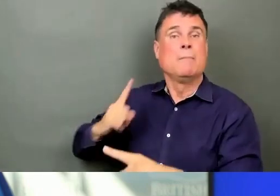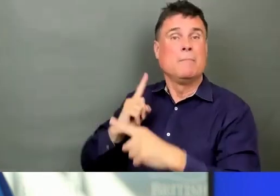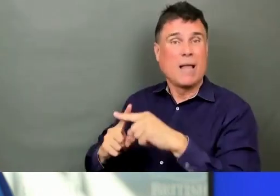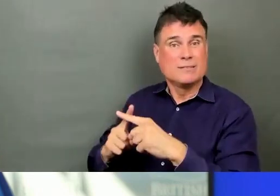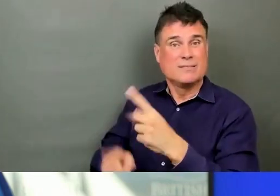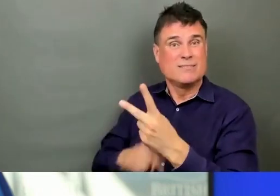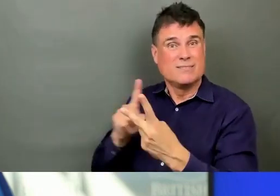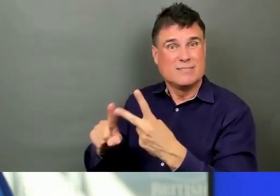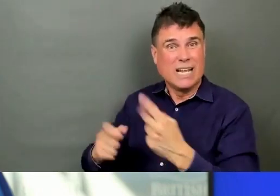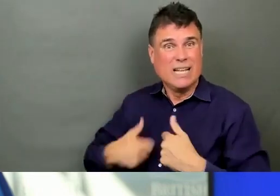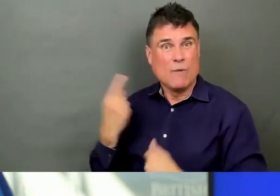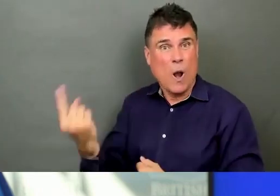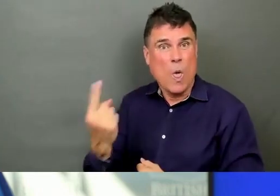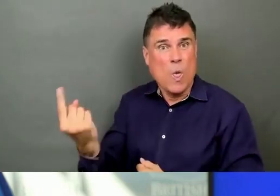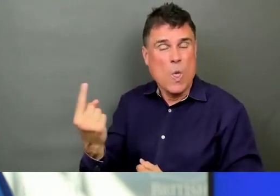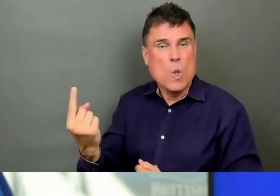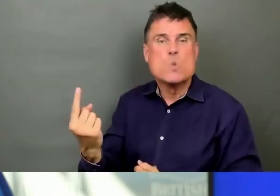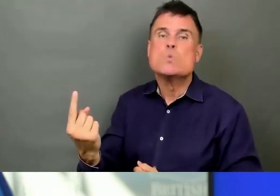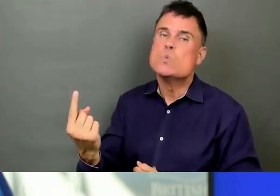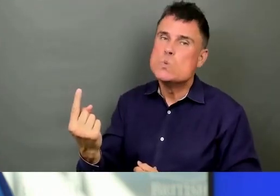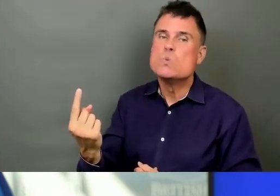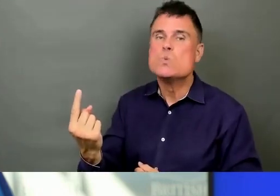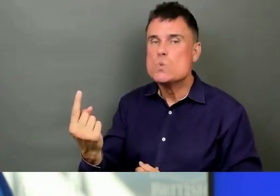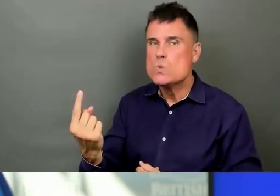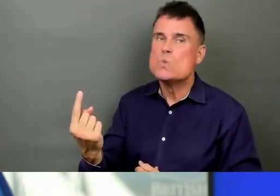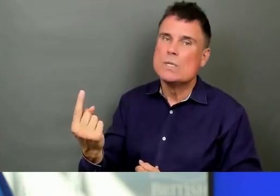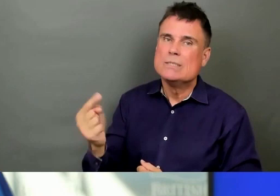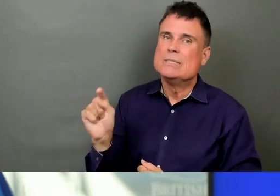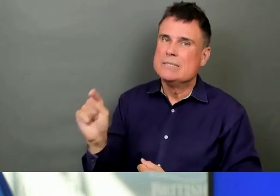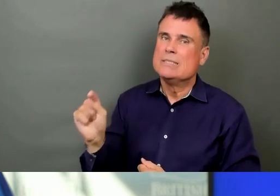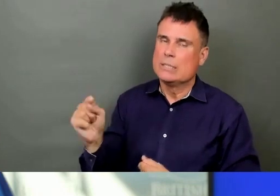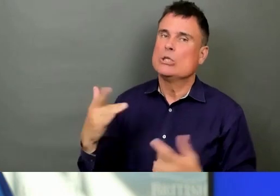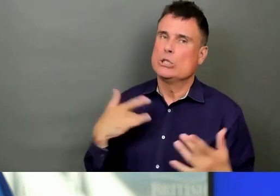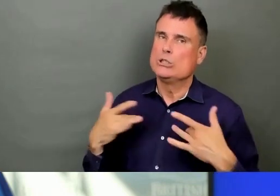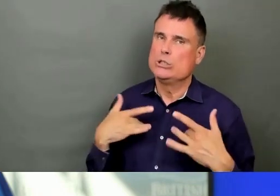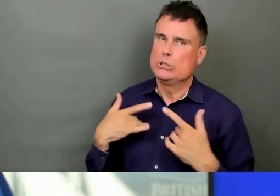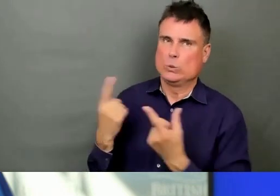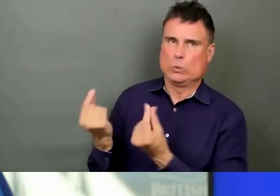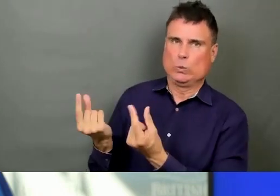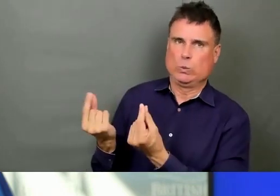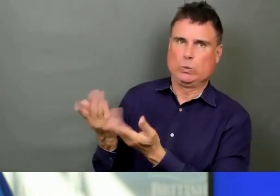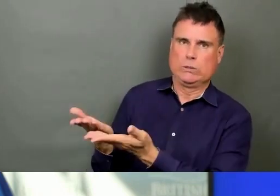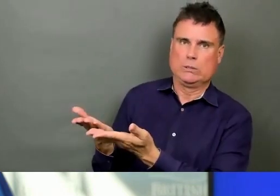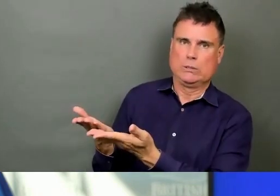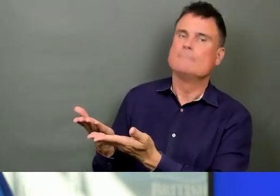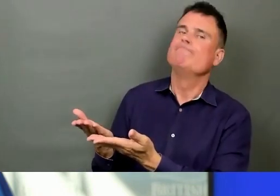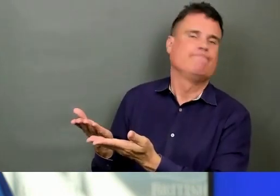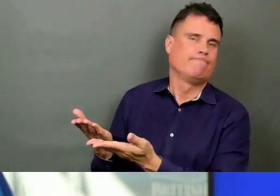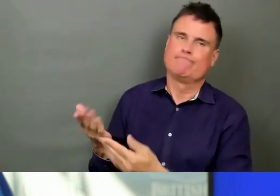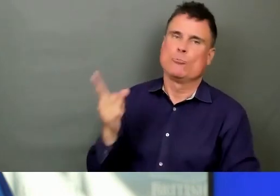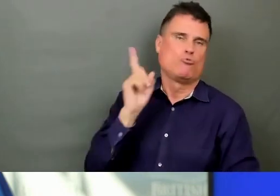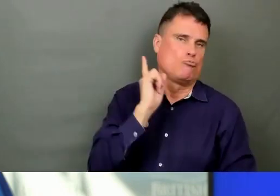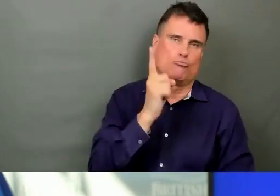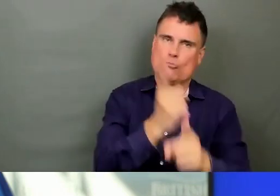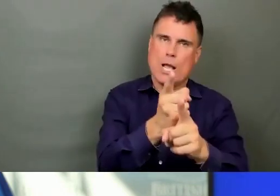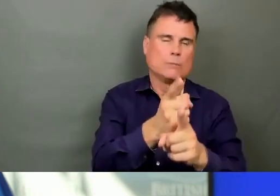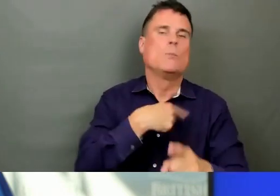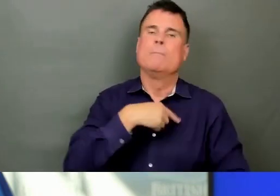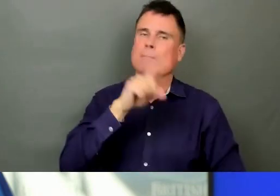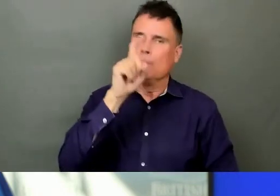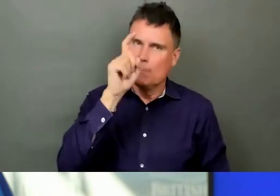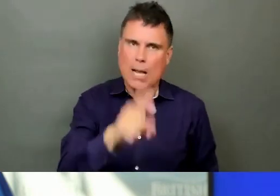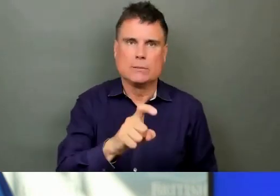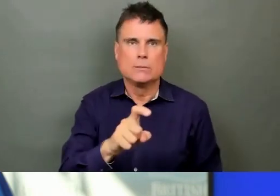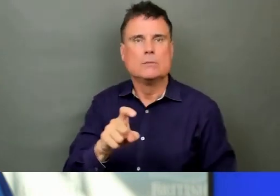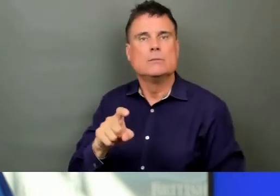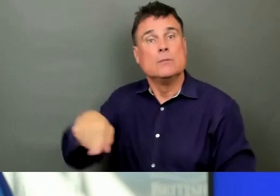and where possible. Absolutely. We need to encourage people to reach out and provide the opportunity to go to cooling centres.